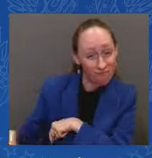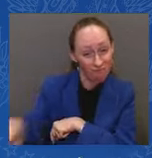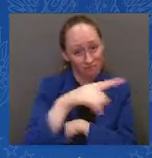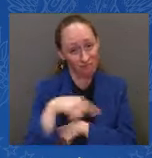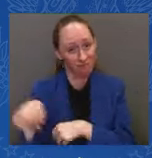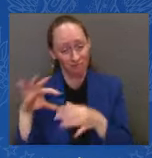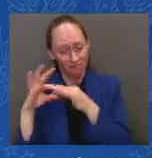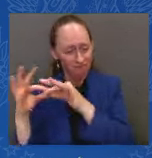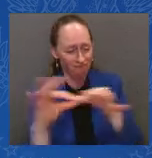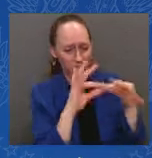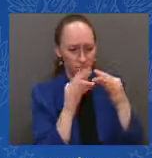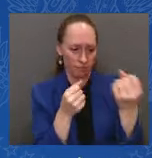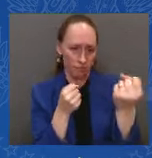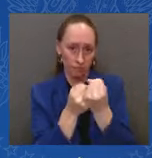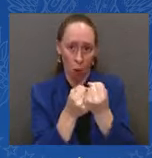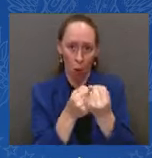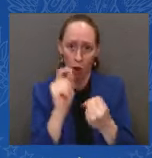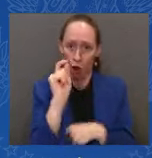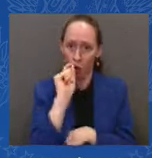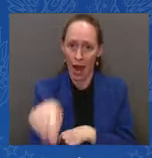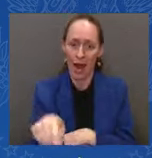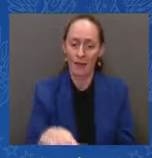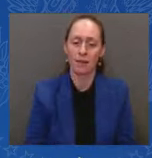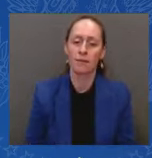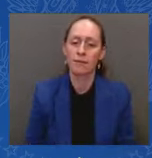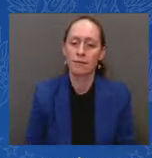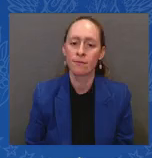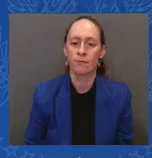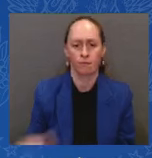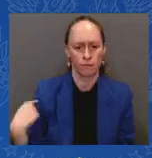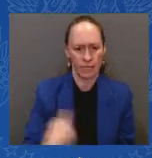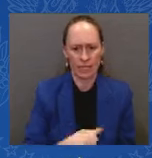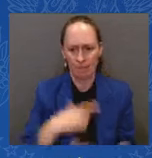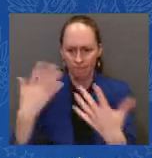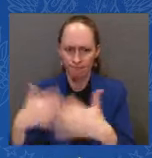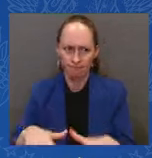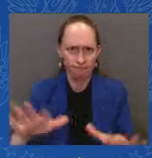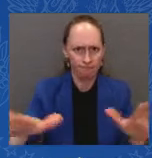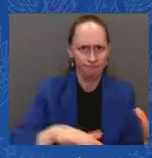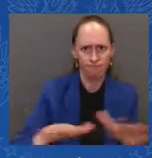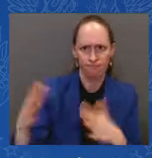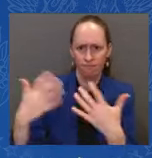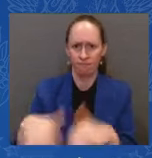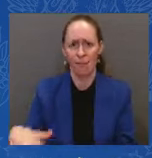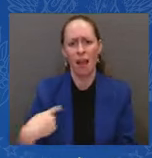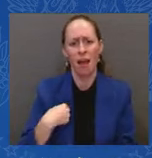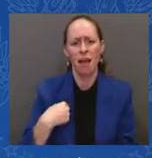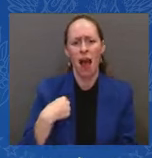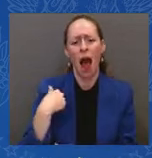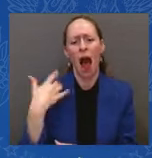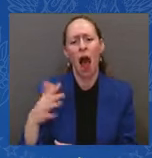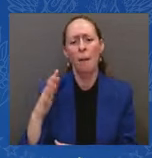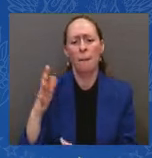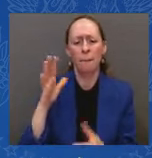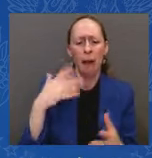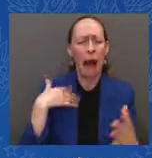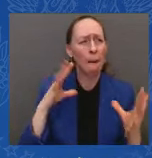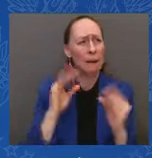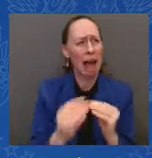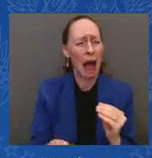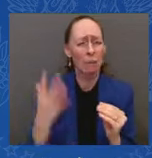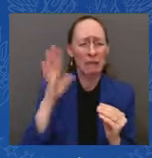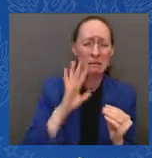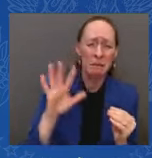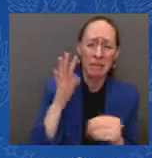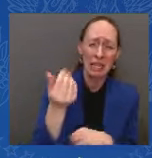organizer of that. I've met with, don't hold me the exact number, 16 or 17 yesterday of a long conversation and